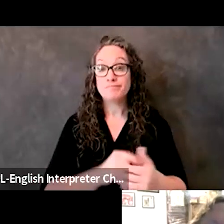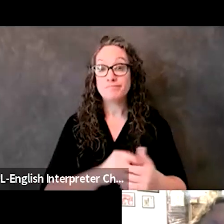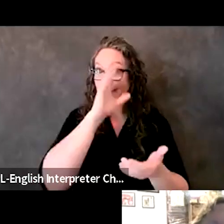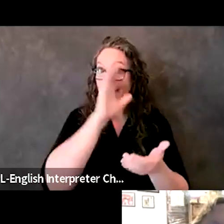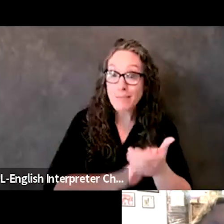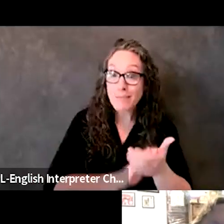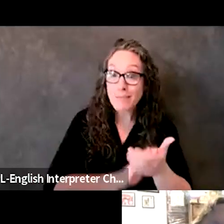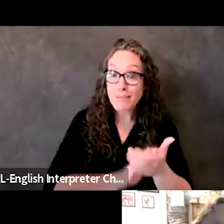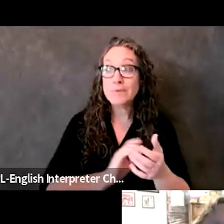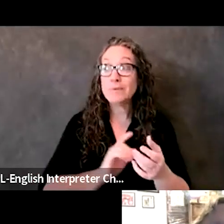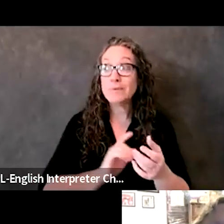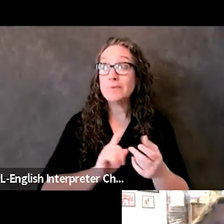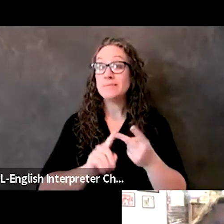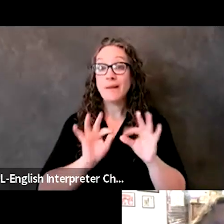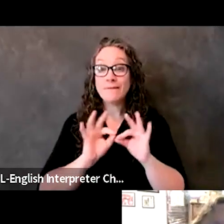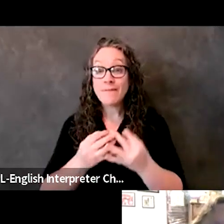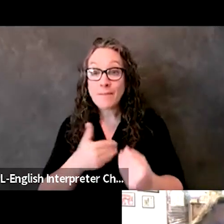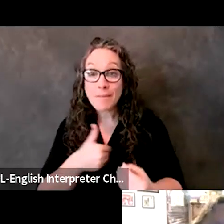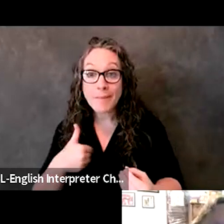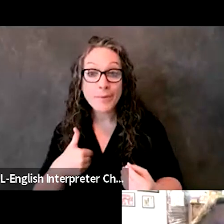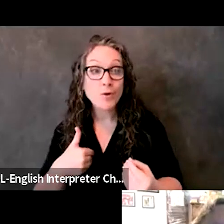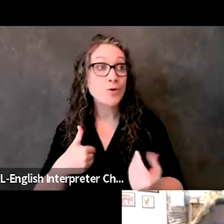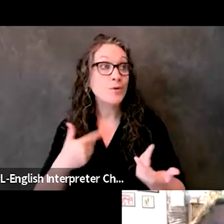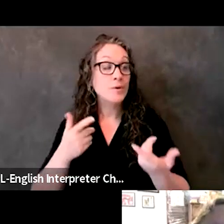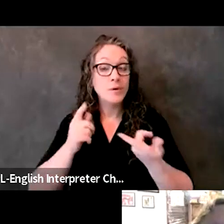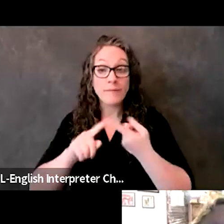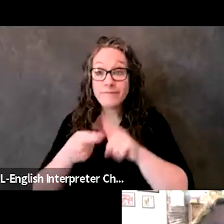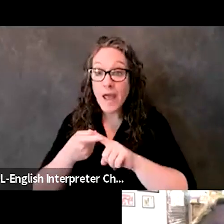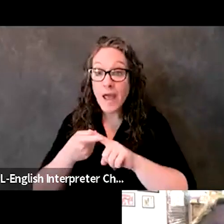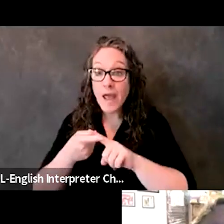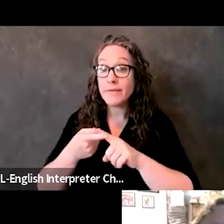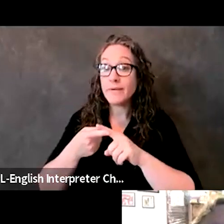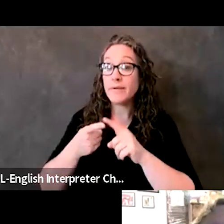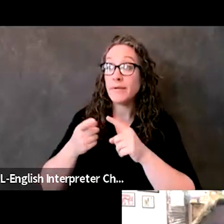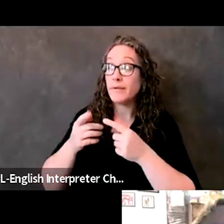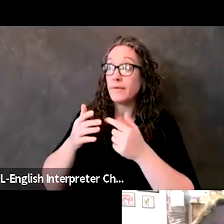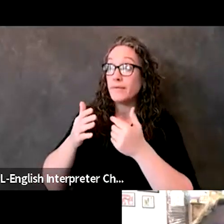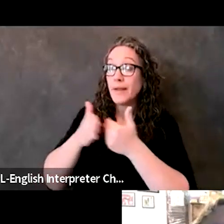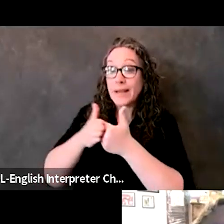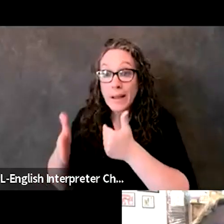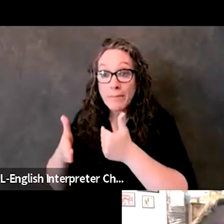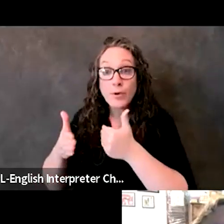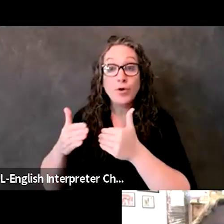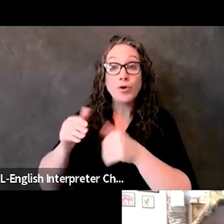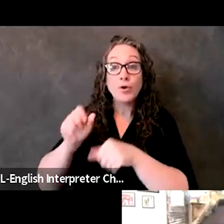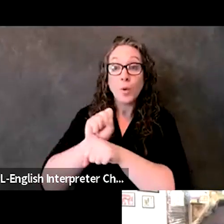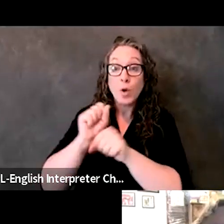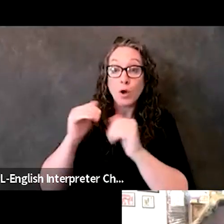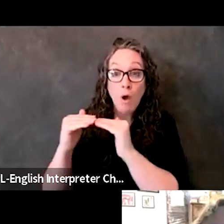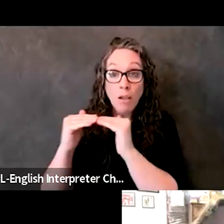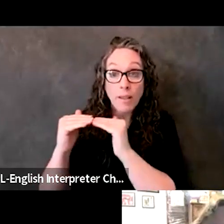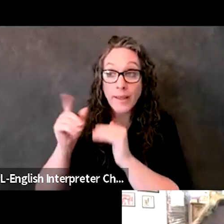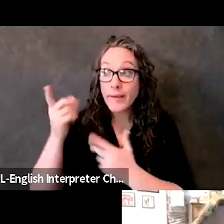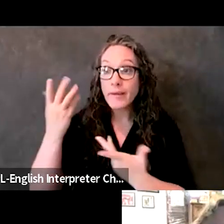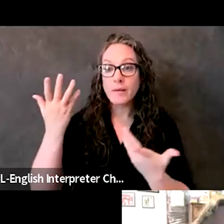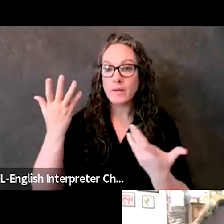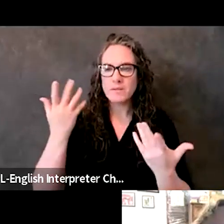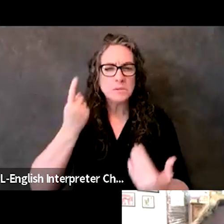family member, uh, a friend, a colleague, neighbor, whoever it is. Um,